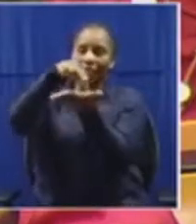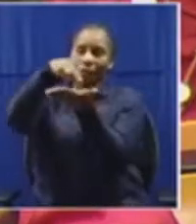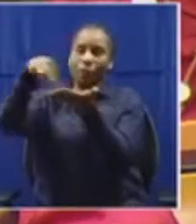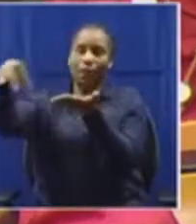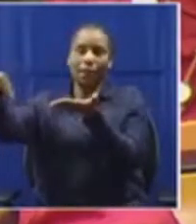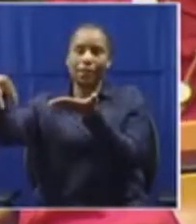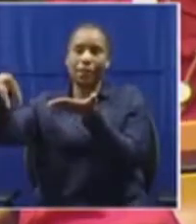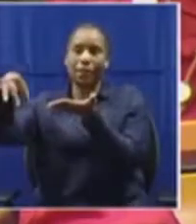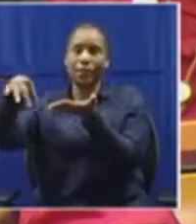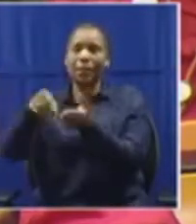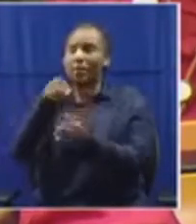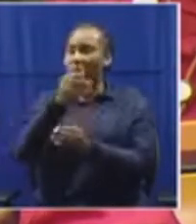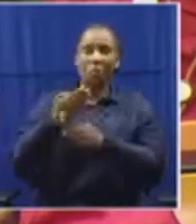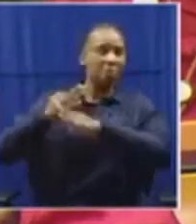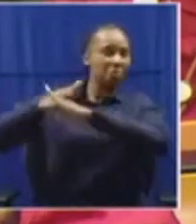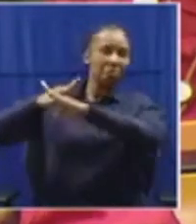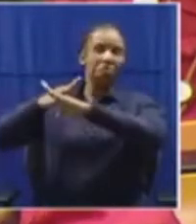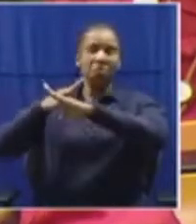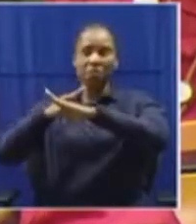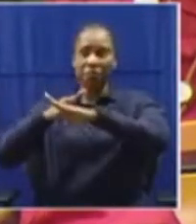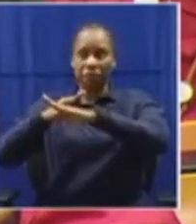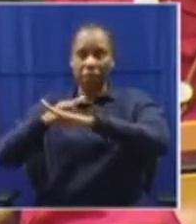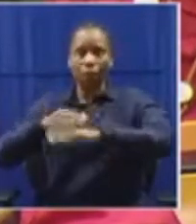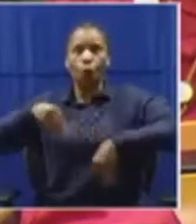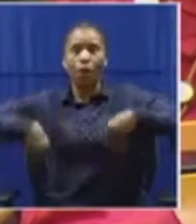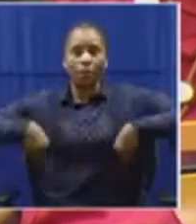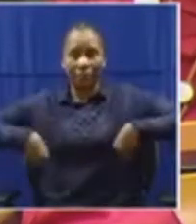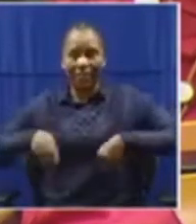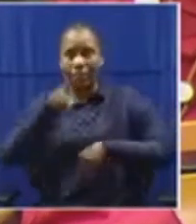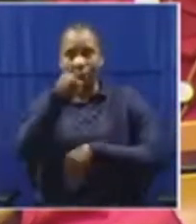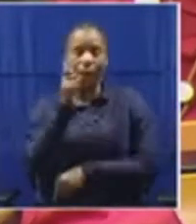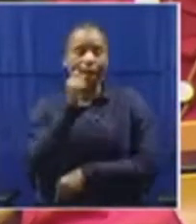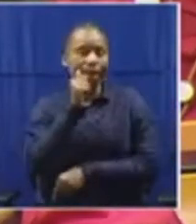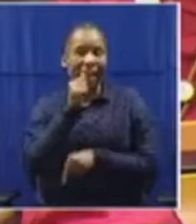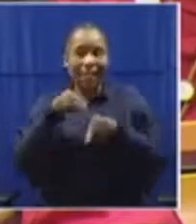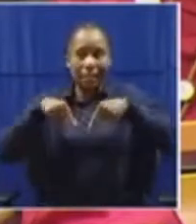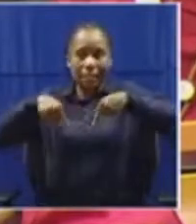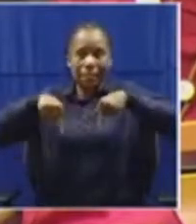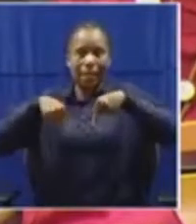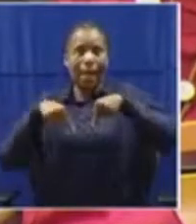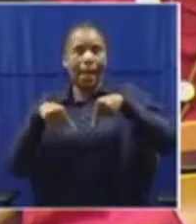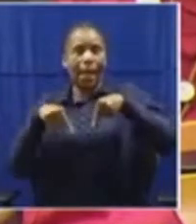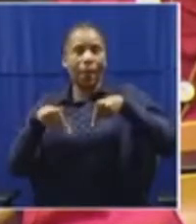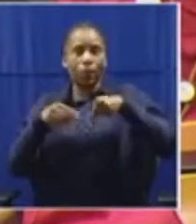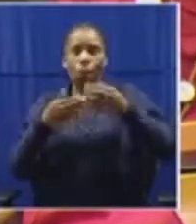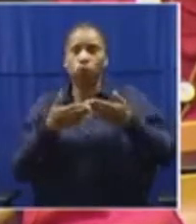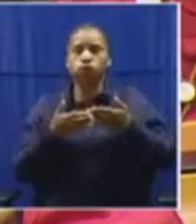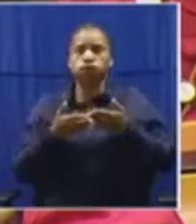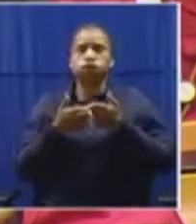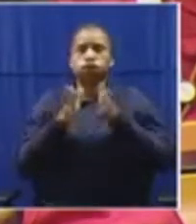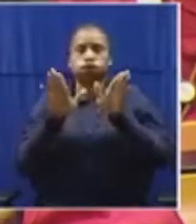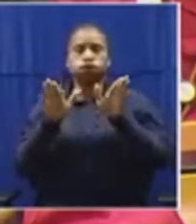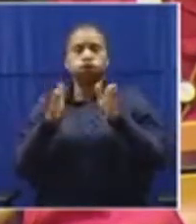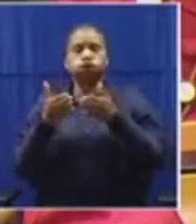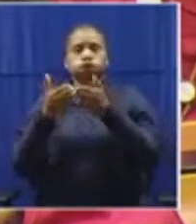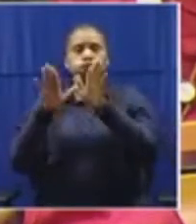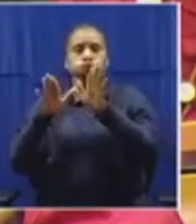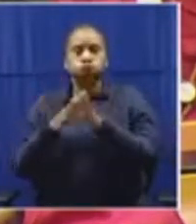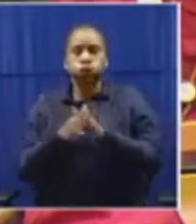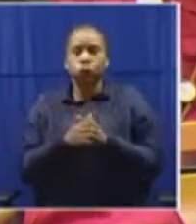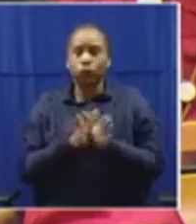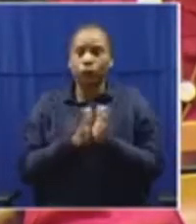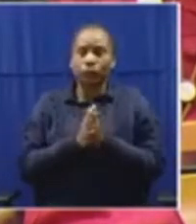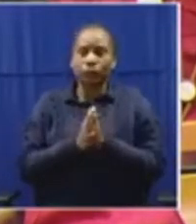as a man who's not scared to open up to society and the